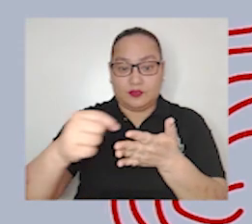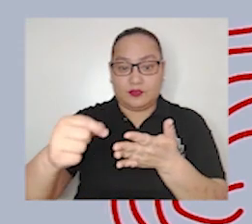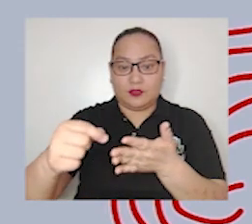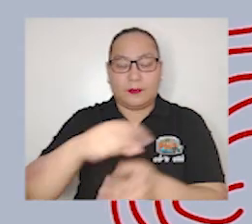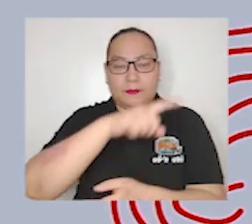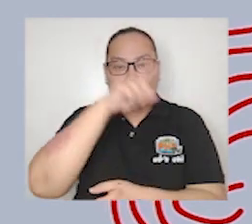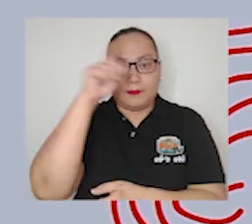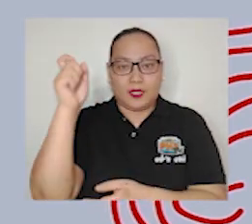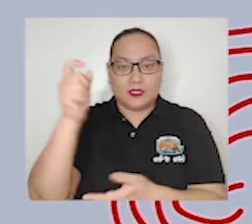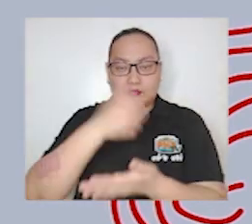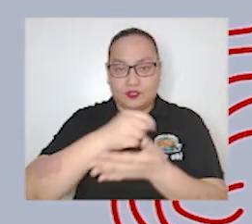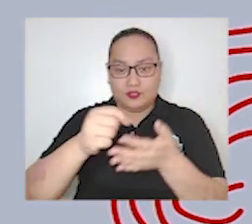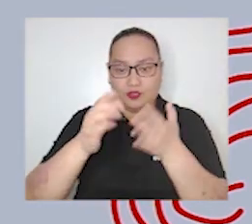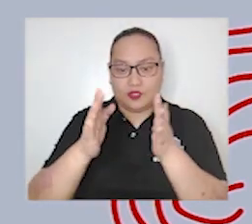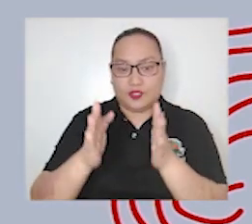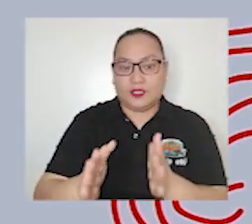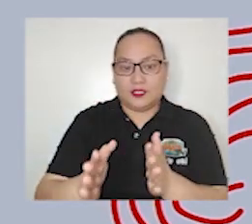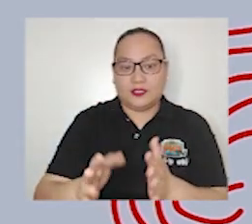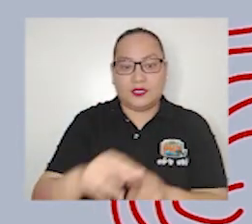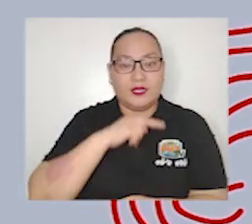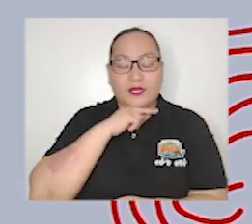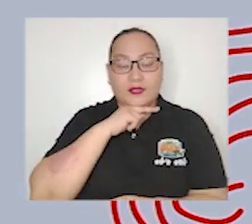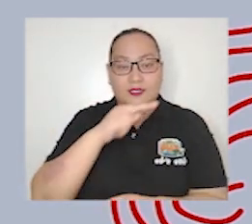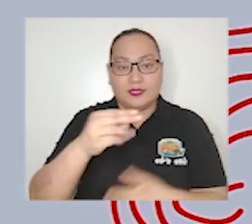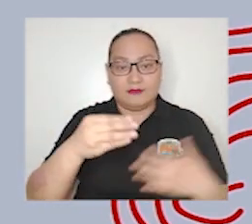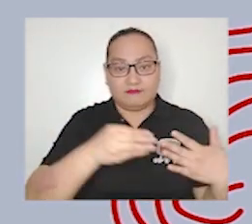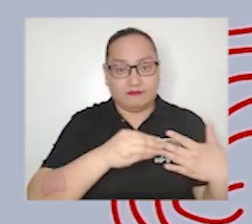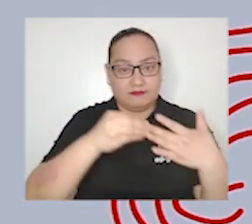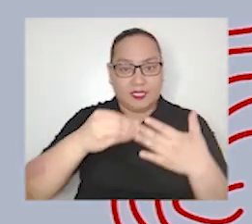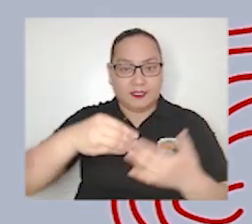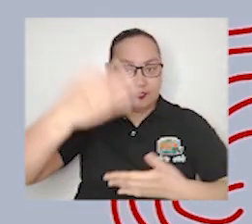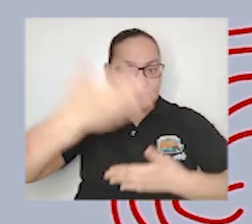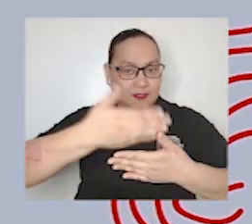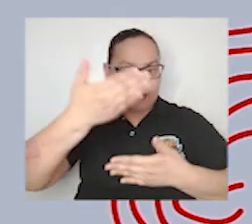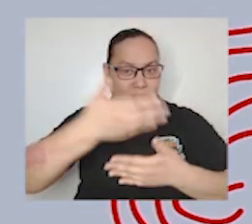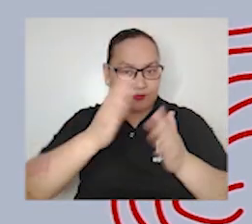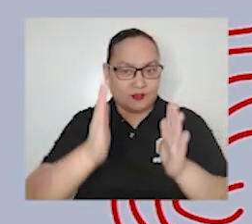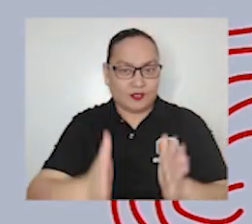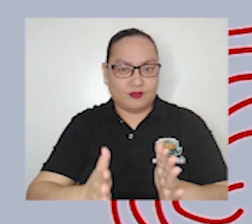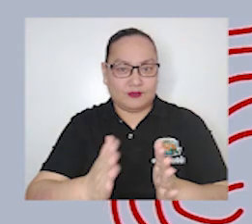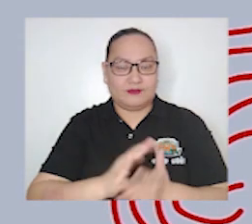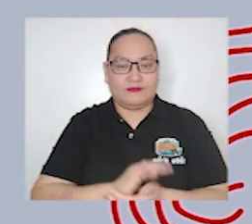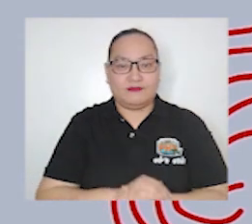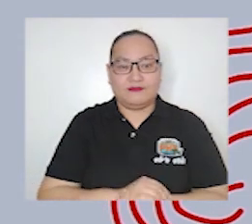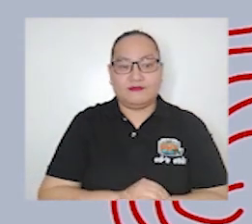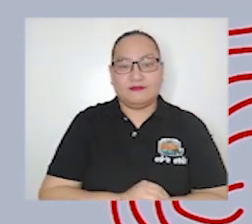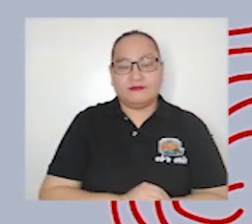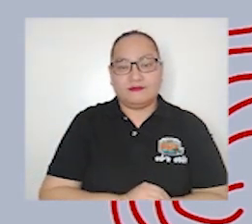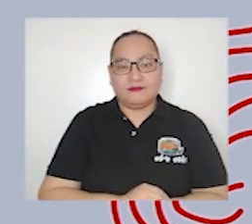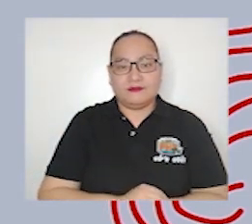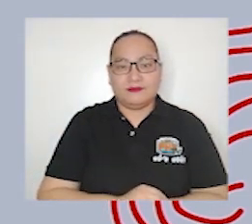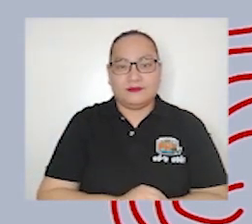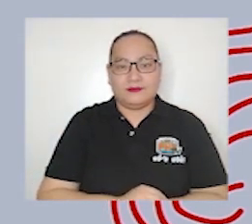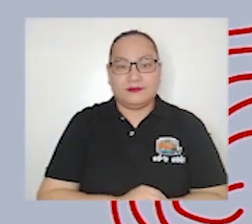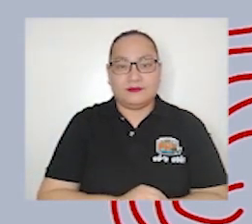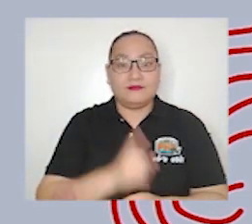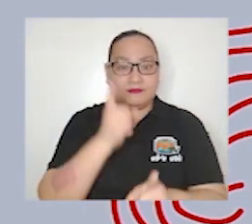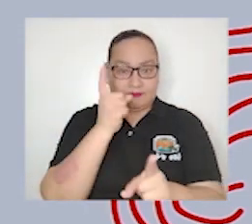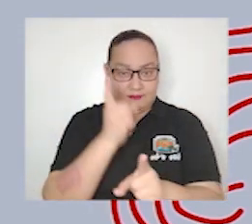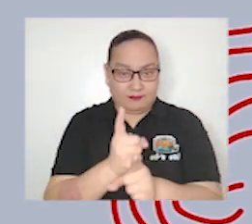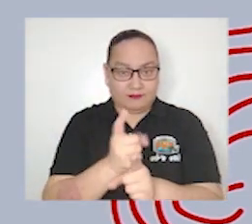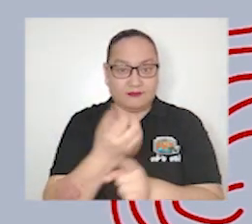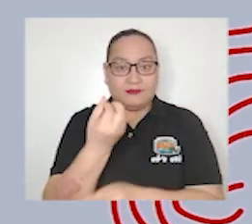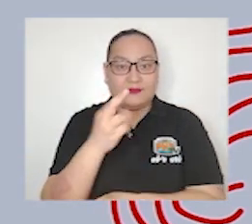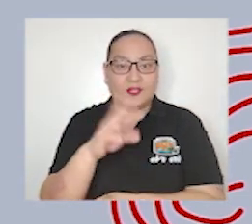journalism because journalists are not guidance counselors is that